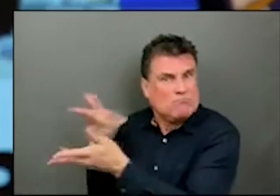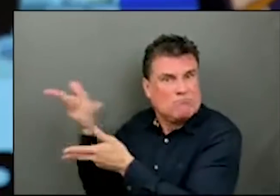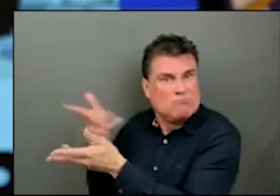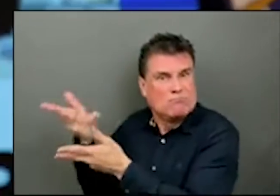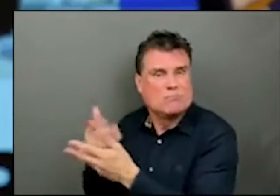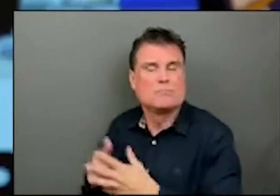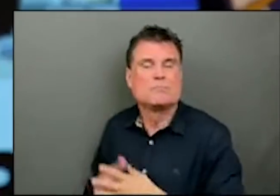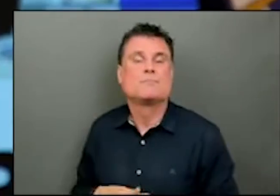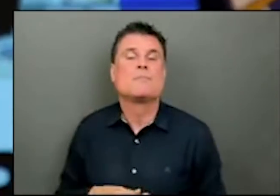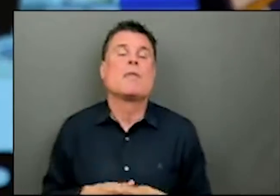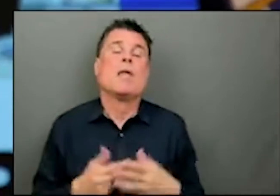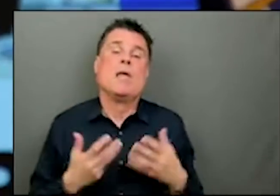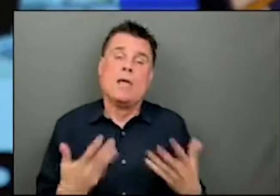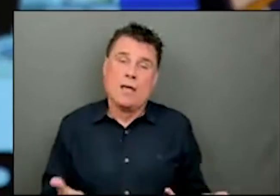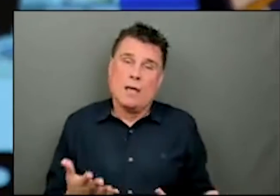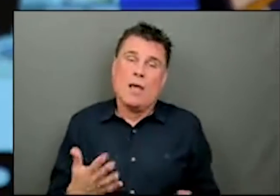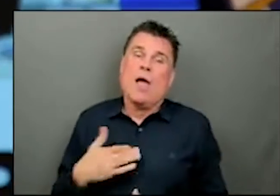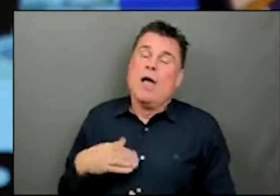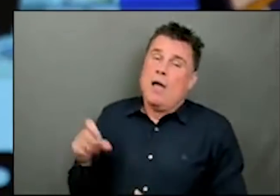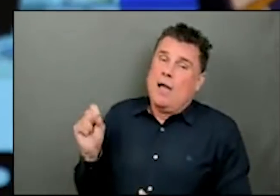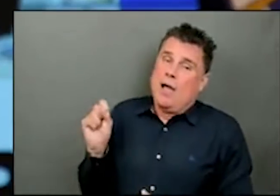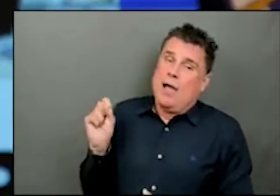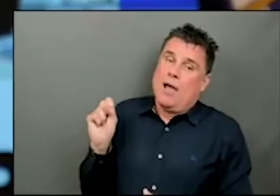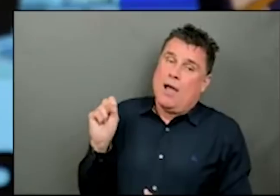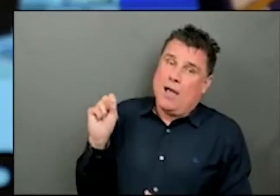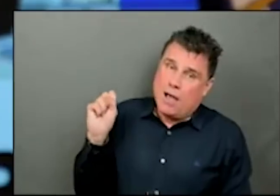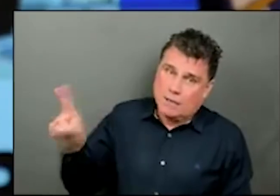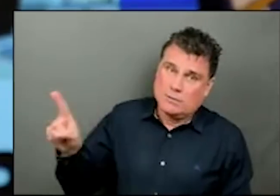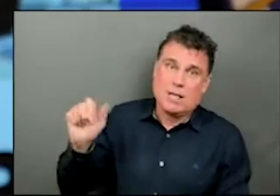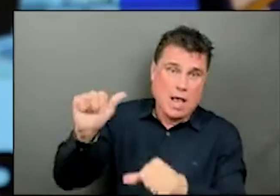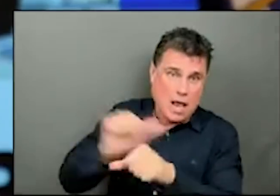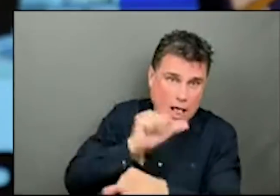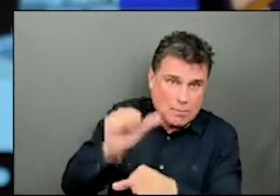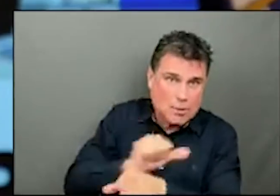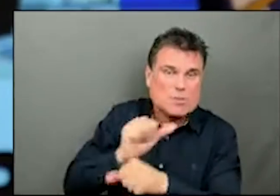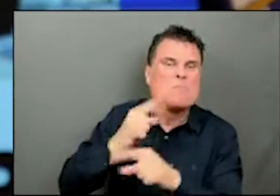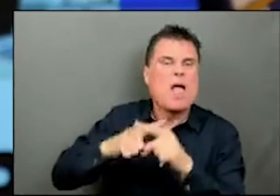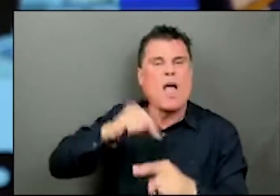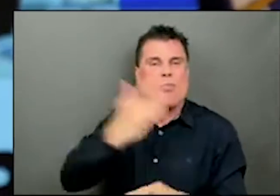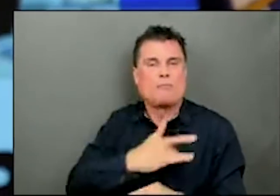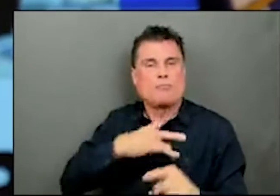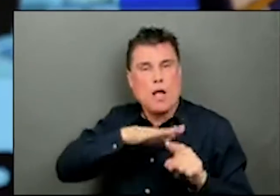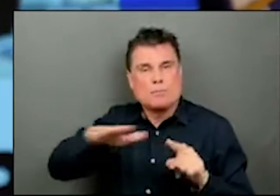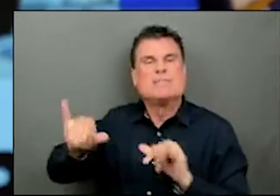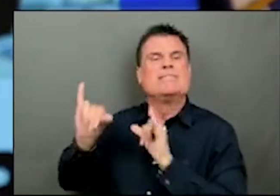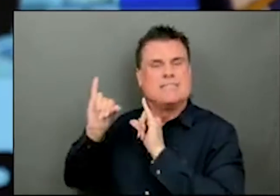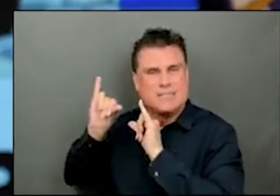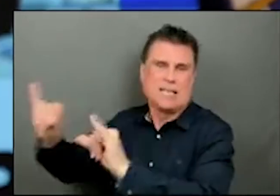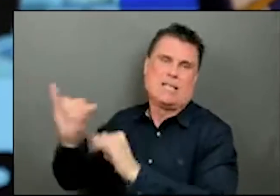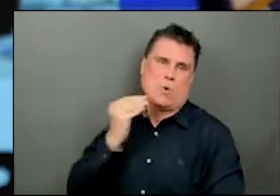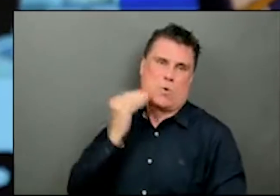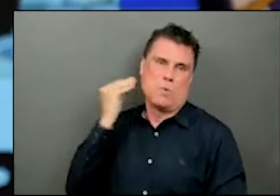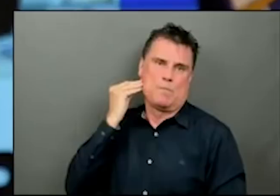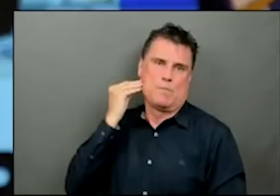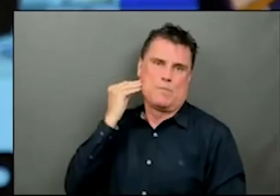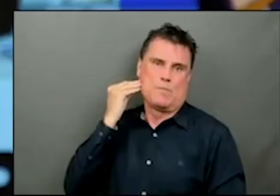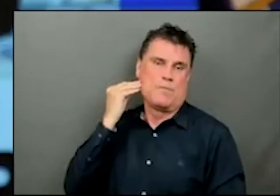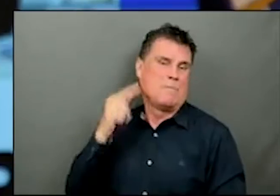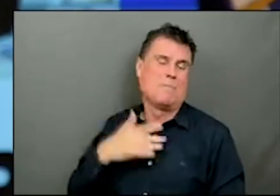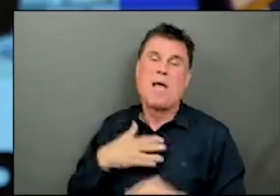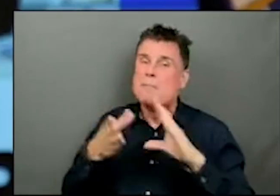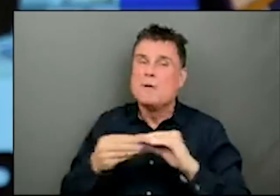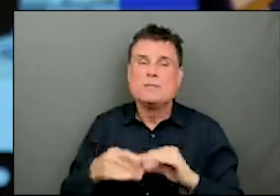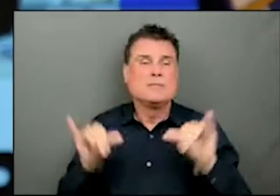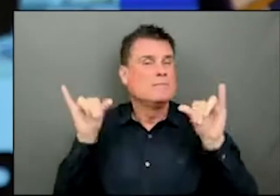been appealing to my colleagues in Alberta and across the country to stay home. I've been saying that like a broken